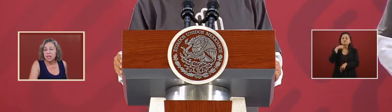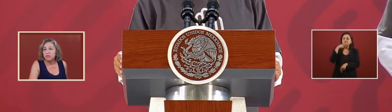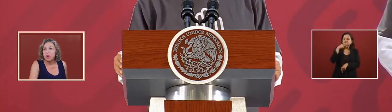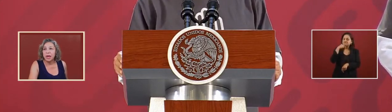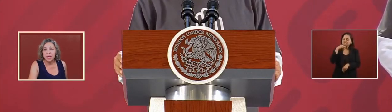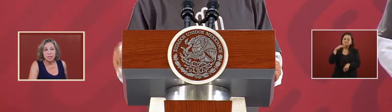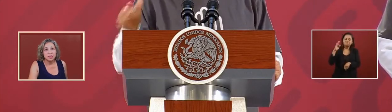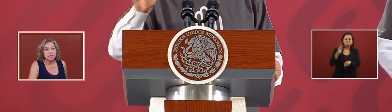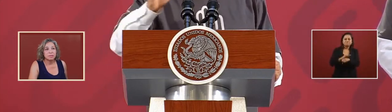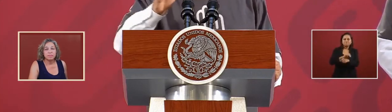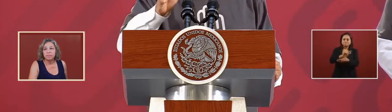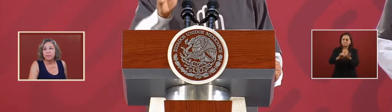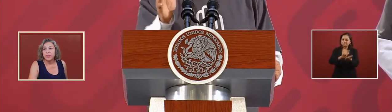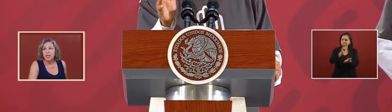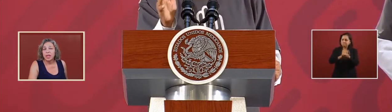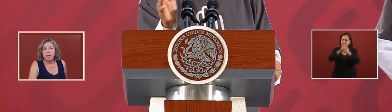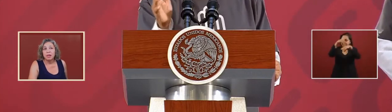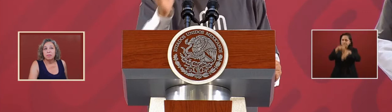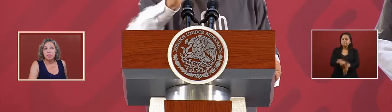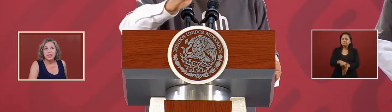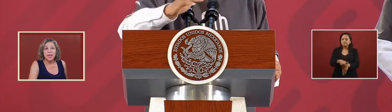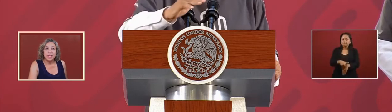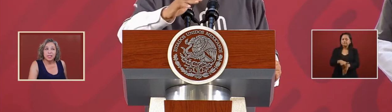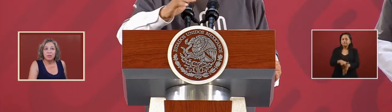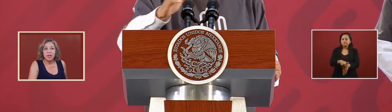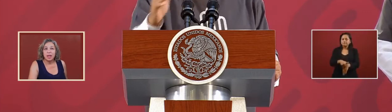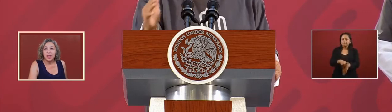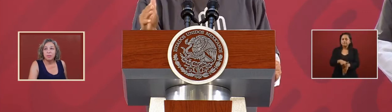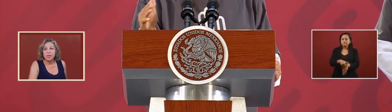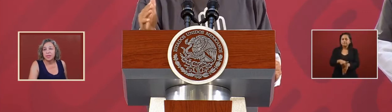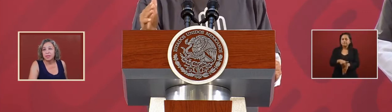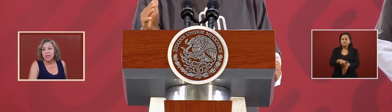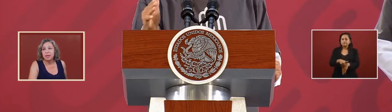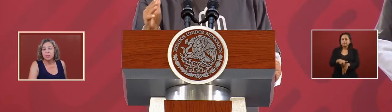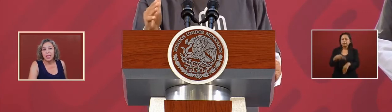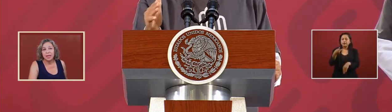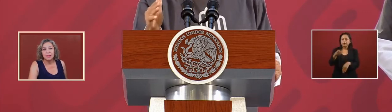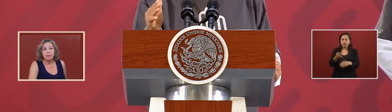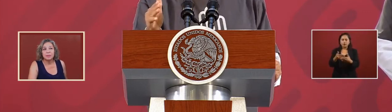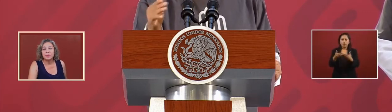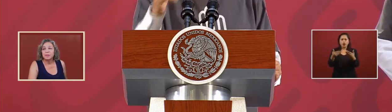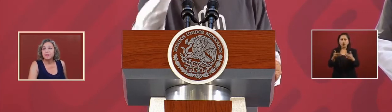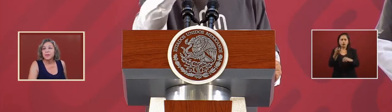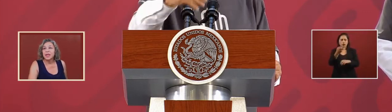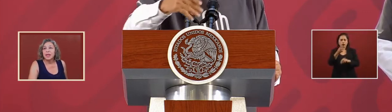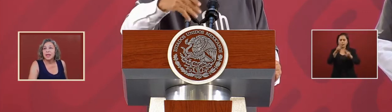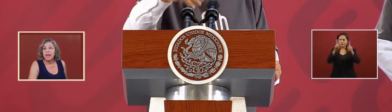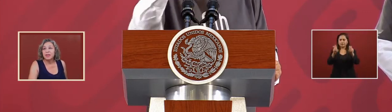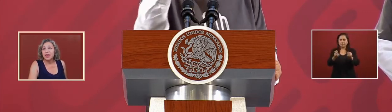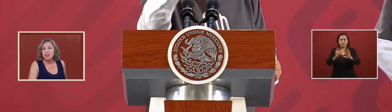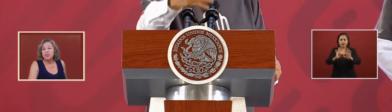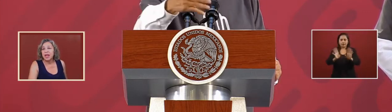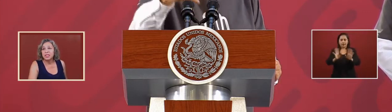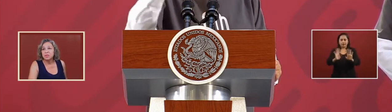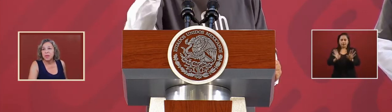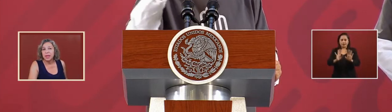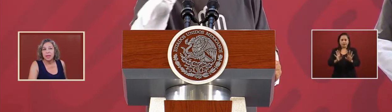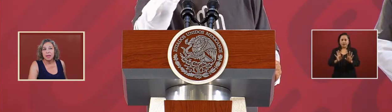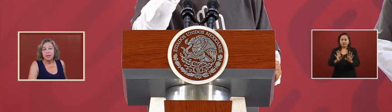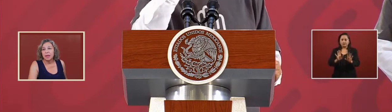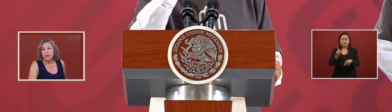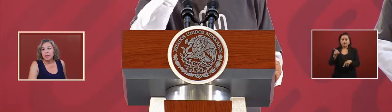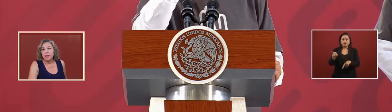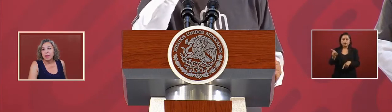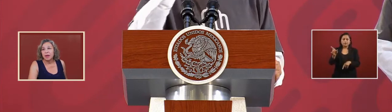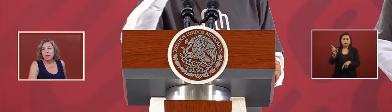state of right but that has already happened to second plan now they don't ask me